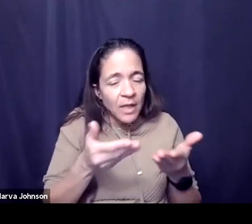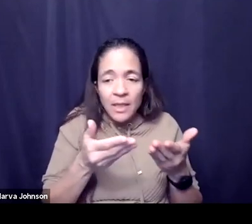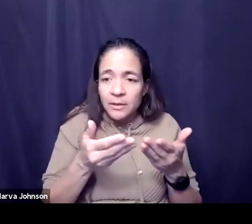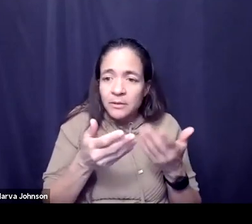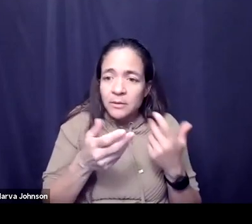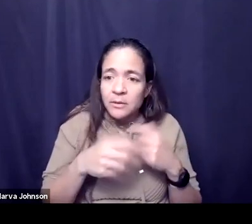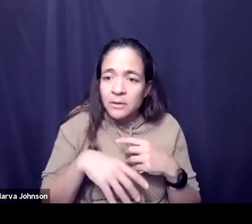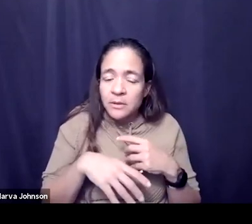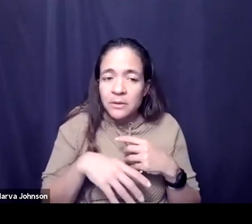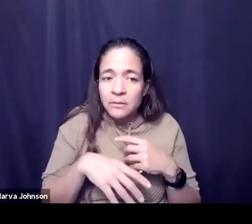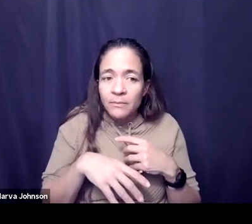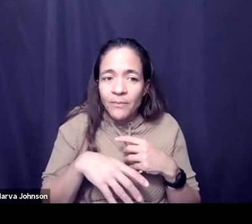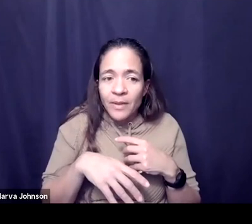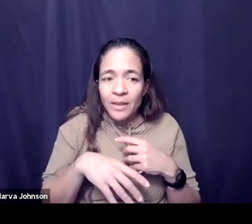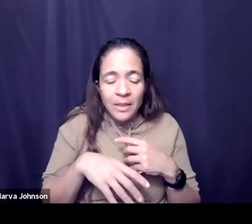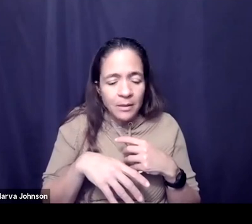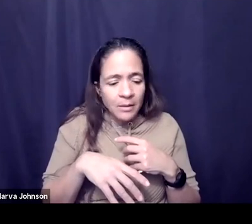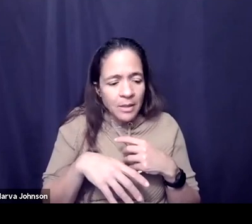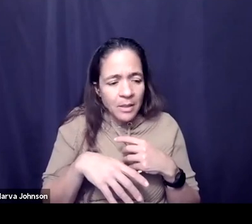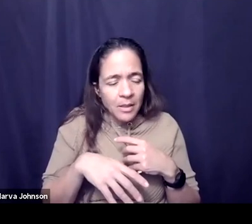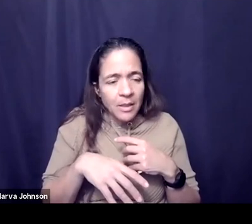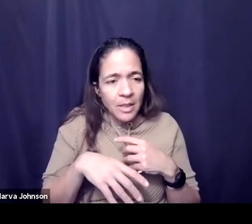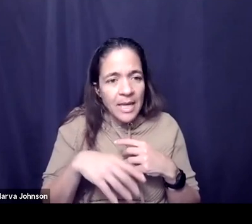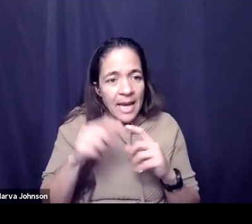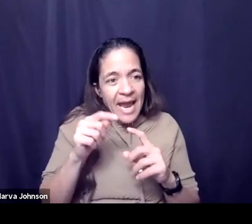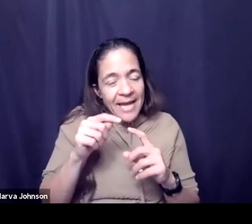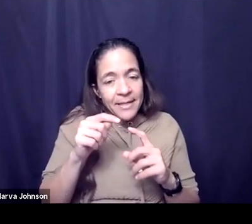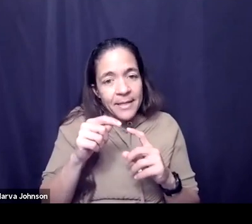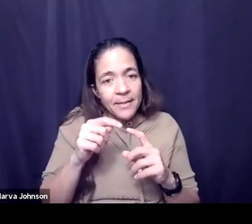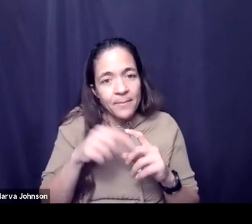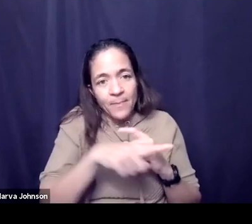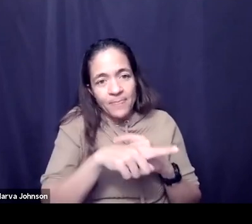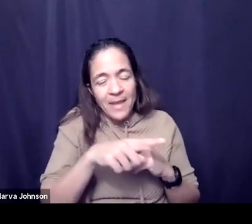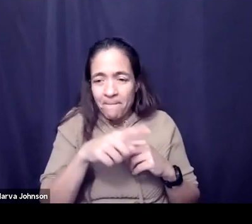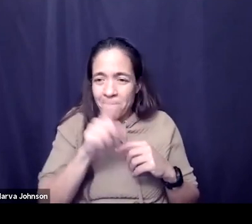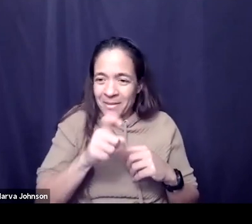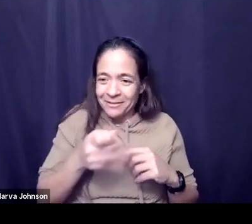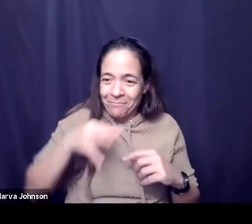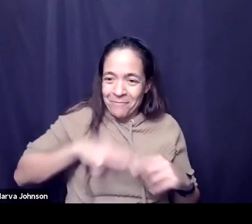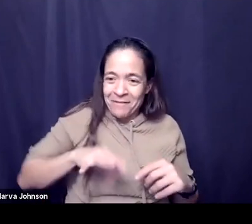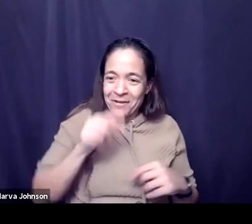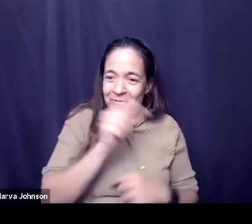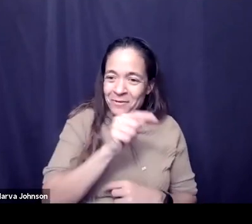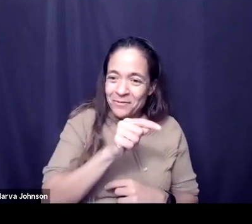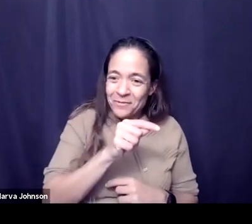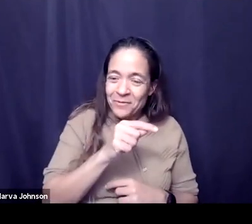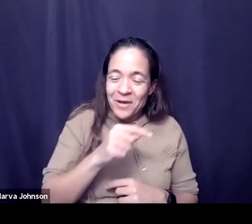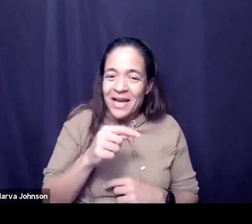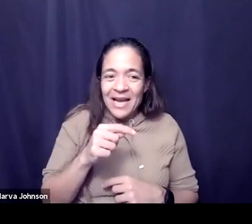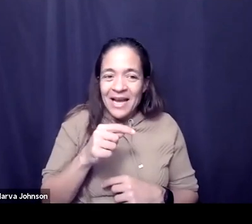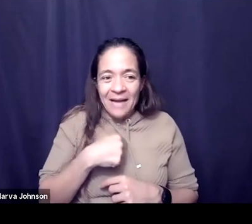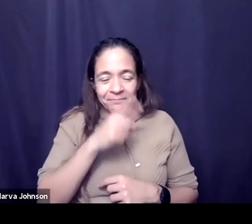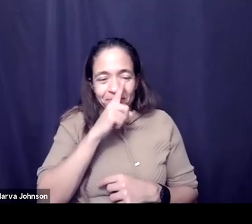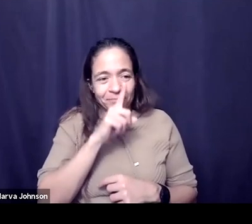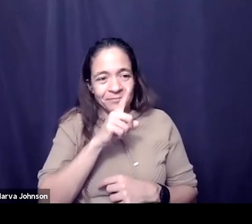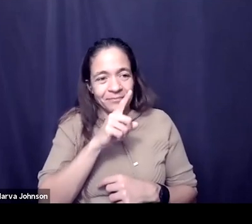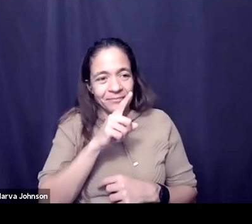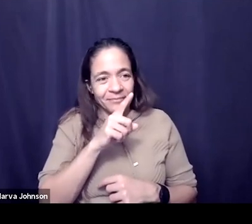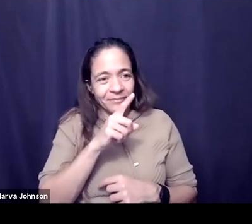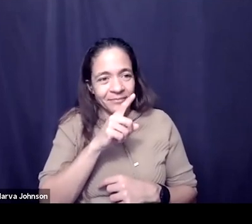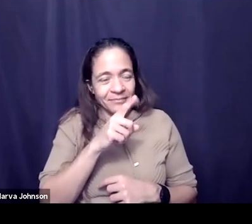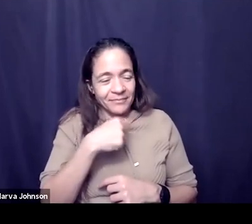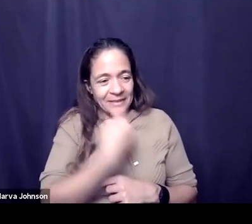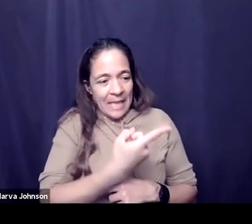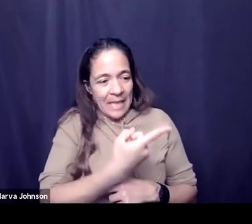balance where you have to it also really has to be in their interests um you can't this can't be one-sided you're not telling people to get involved with it so